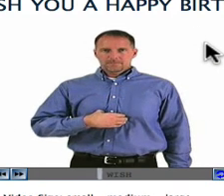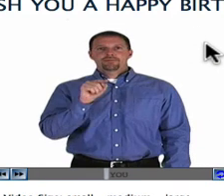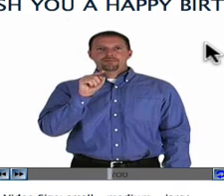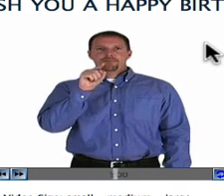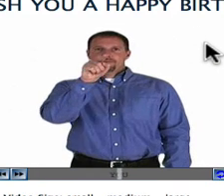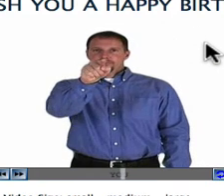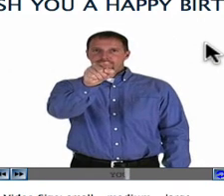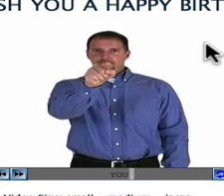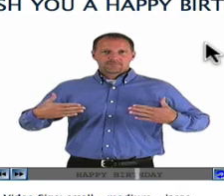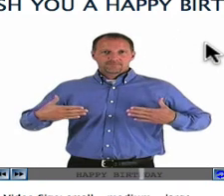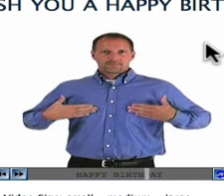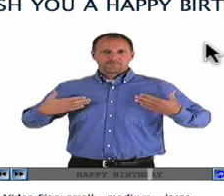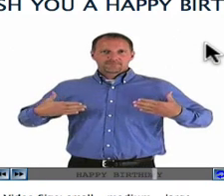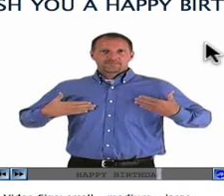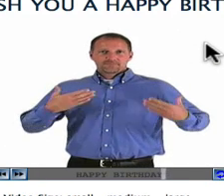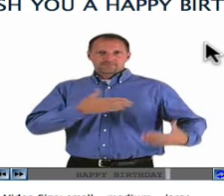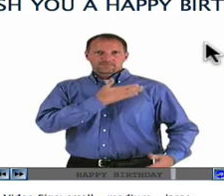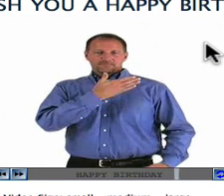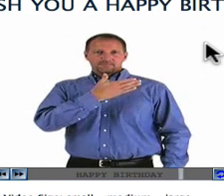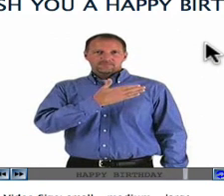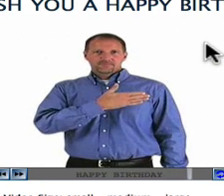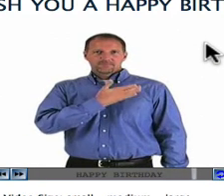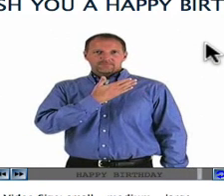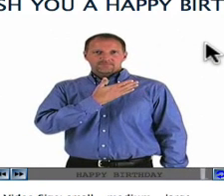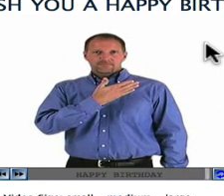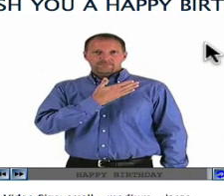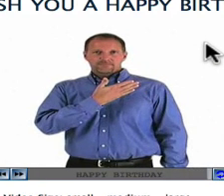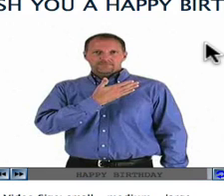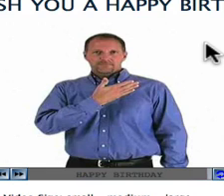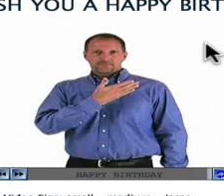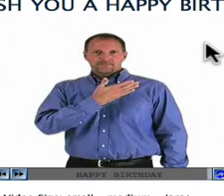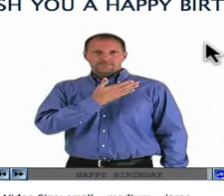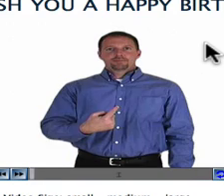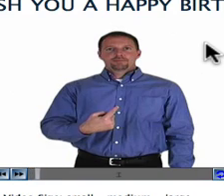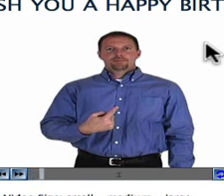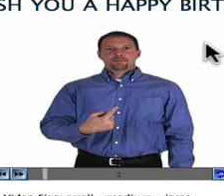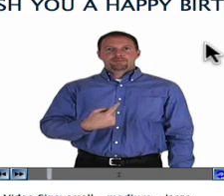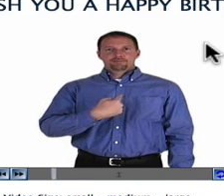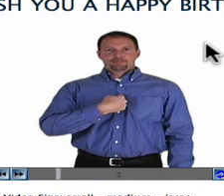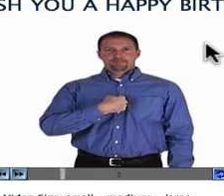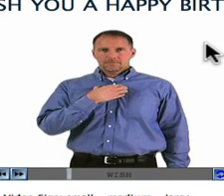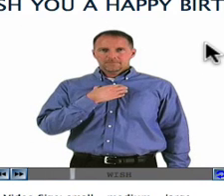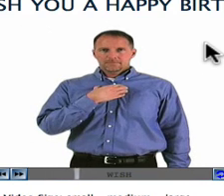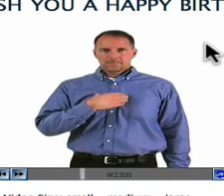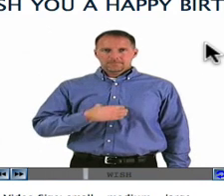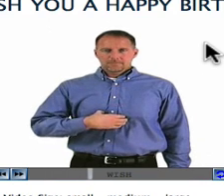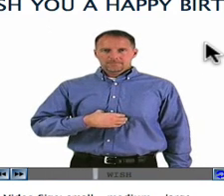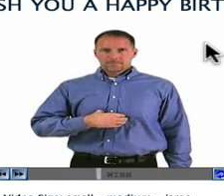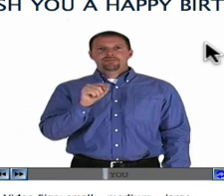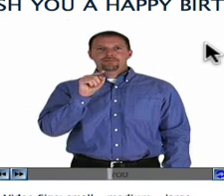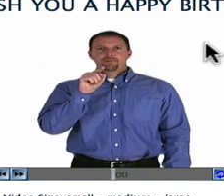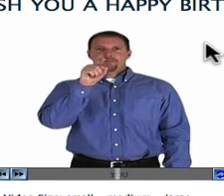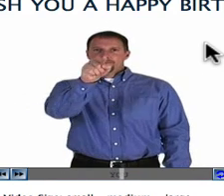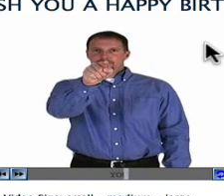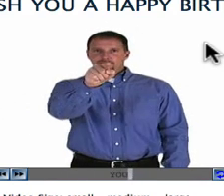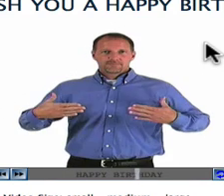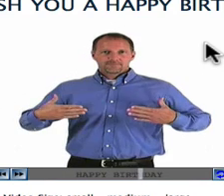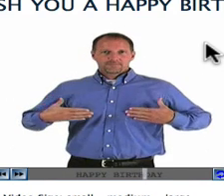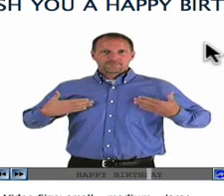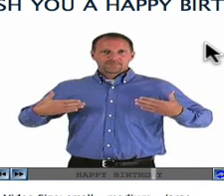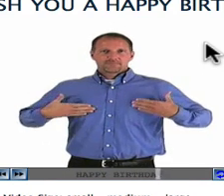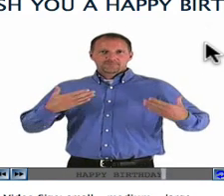Signing Savvy then builds the signed video by breaking the phrase down into its subparts and then building them back together as one video.